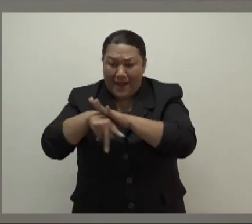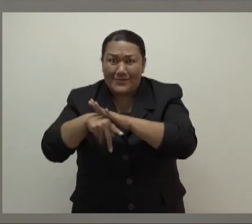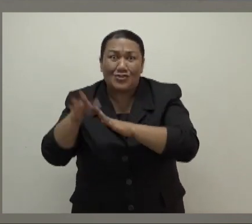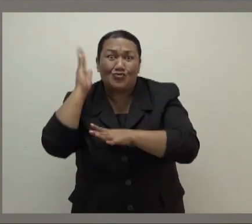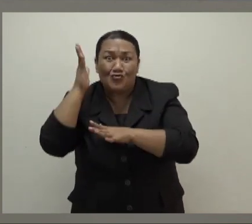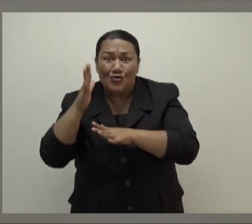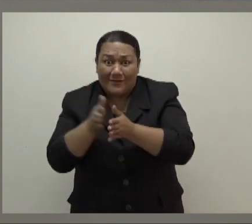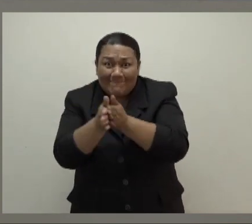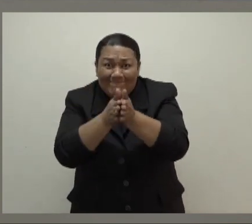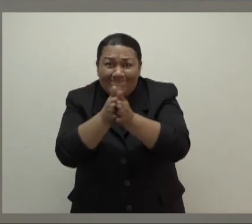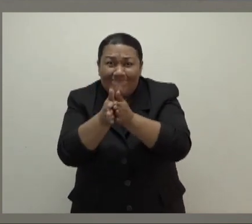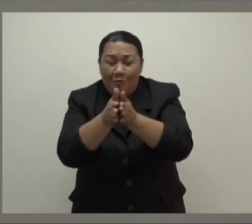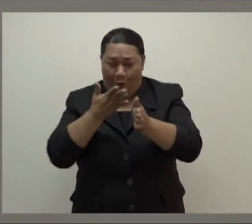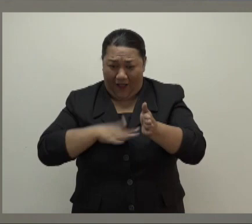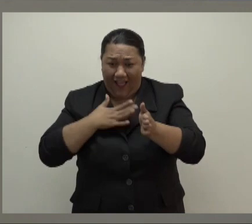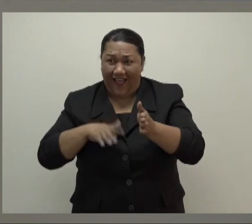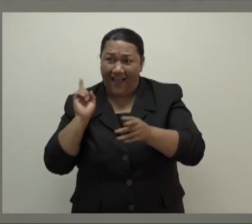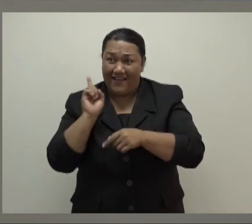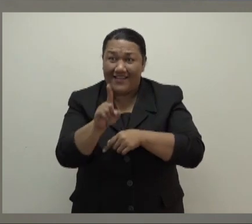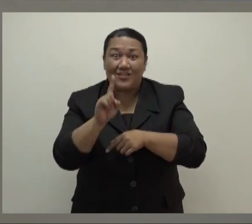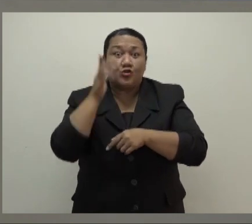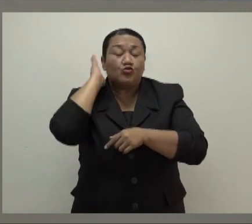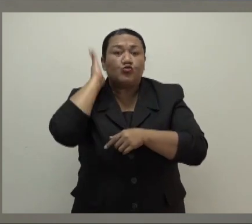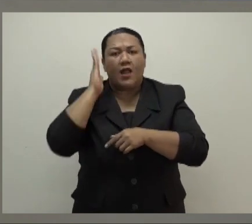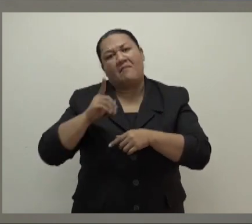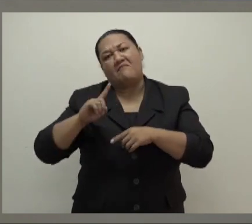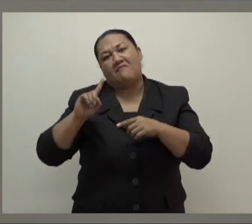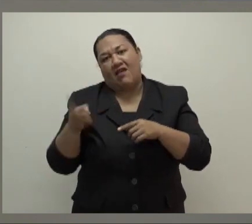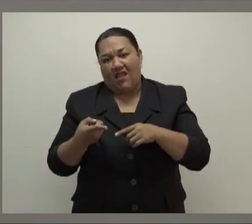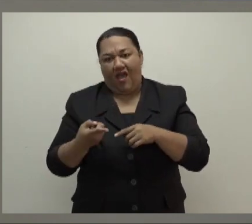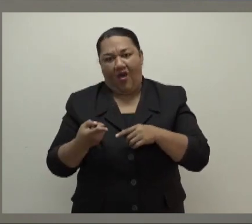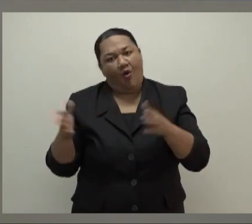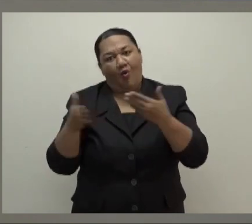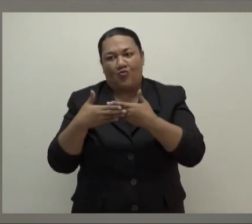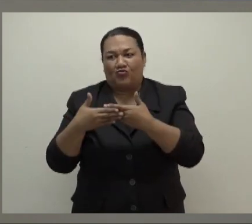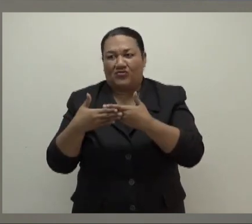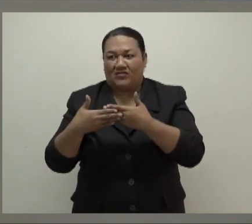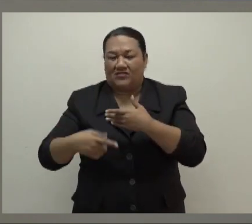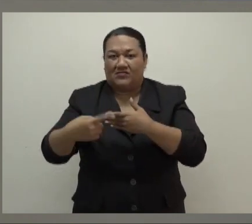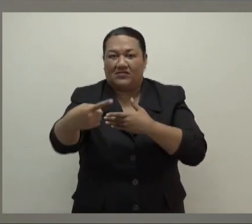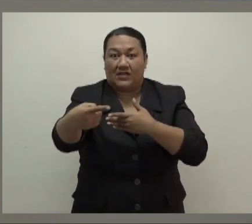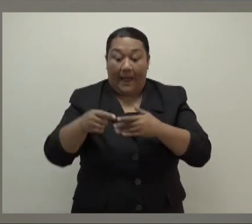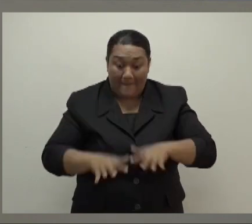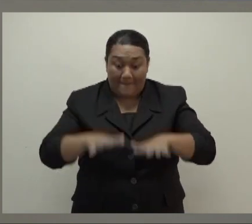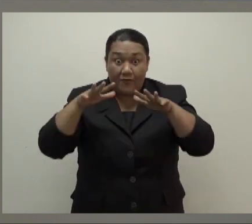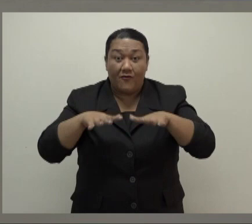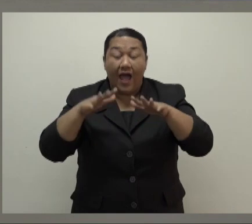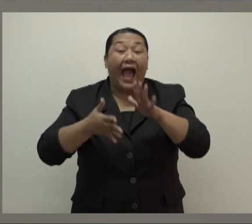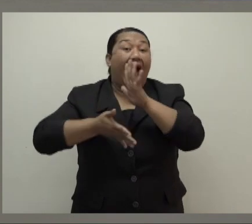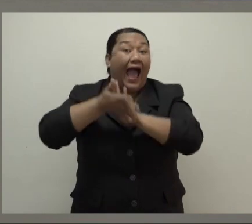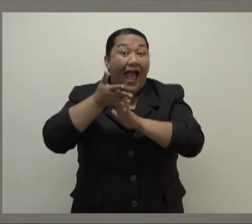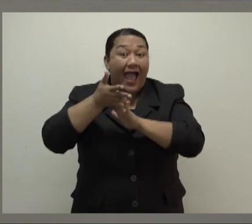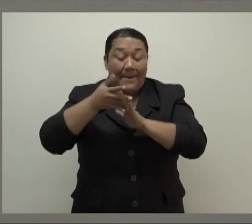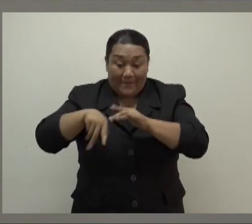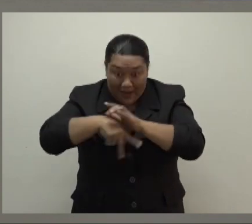to returning to their classrooms and seeing their friends and teachers. Due to the flooding, all primary and secondary schools in the